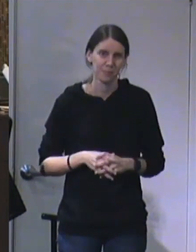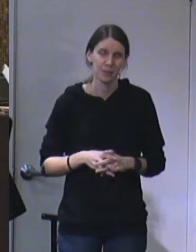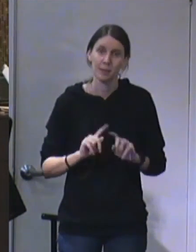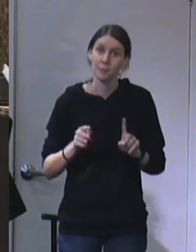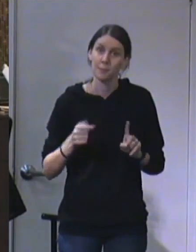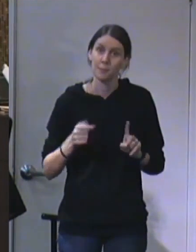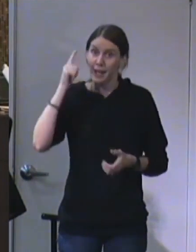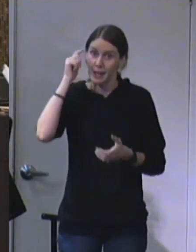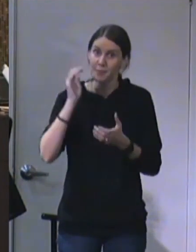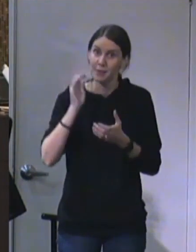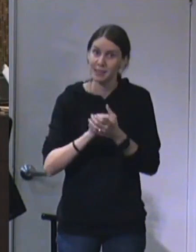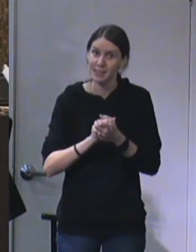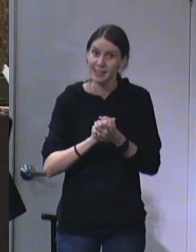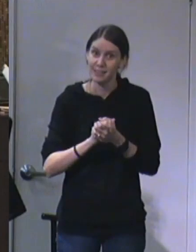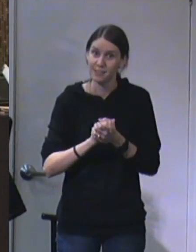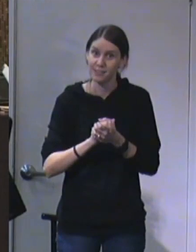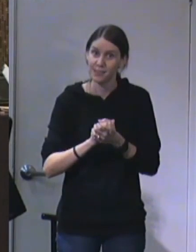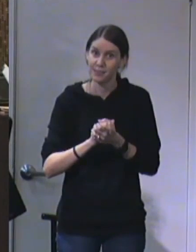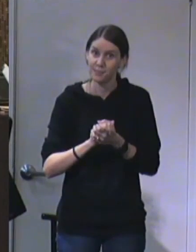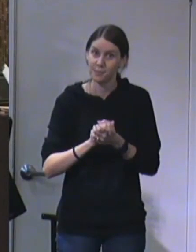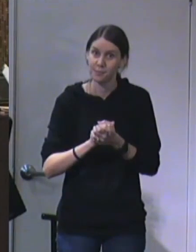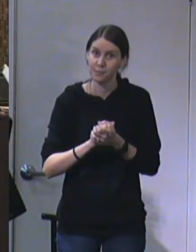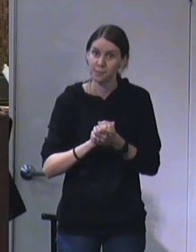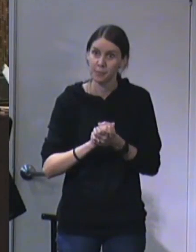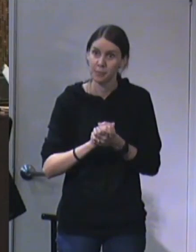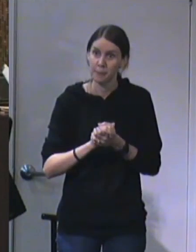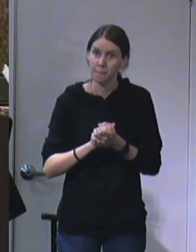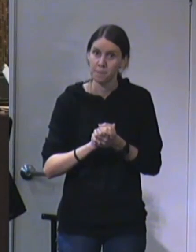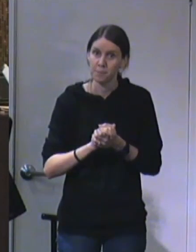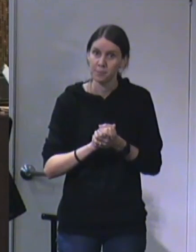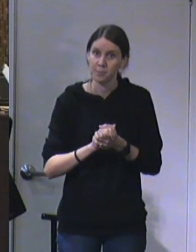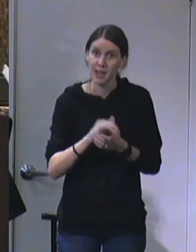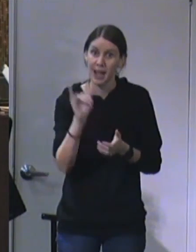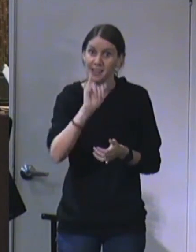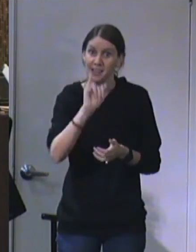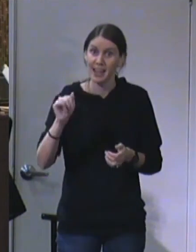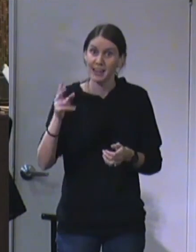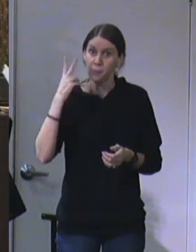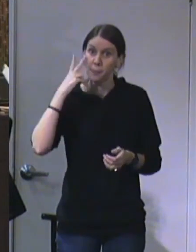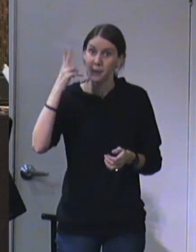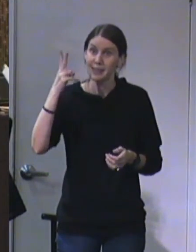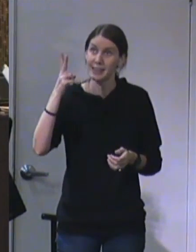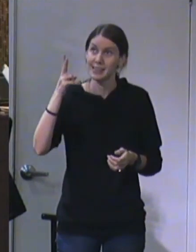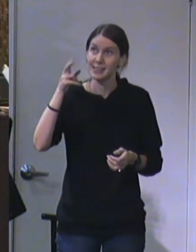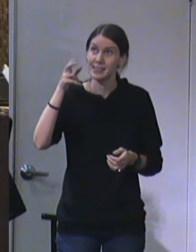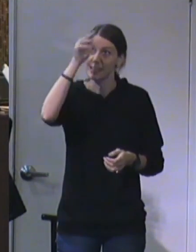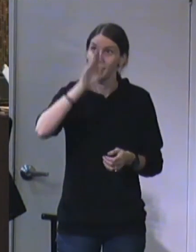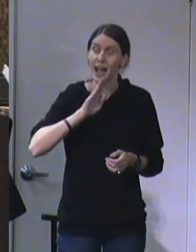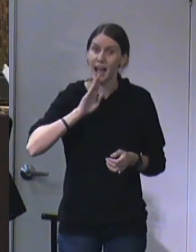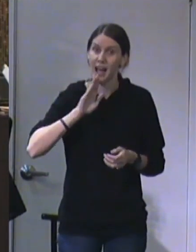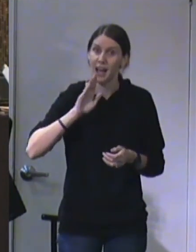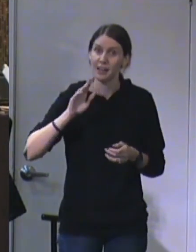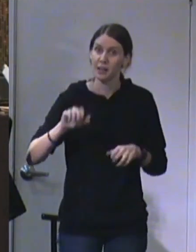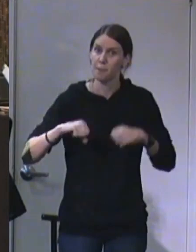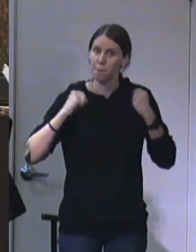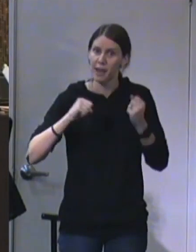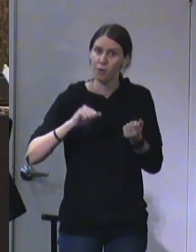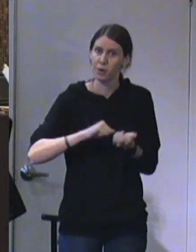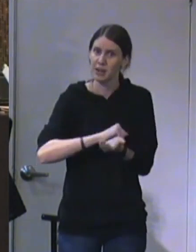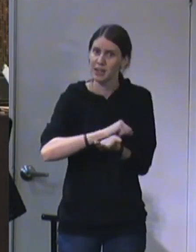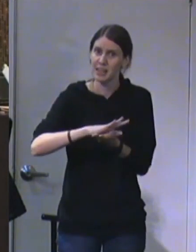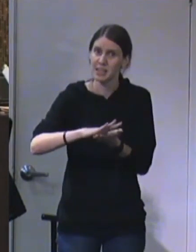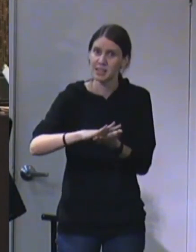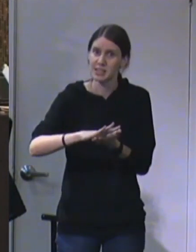But I believe having witnessed God and witnessed the power and witnessed the cleansing